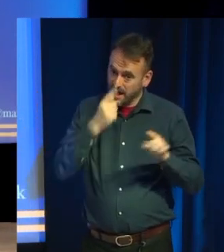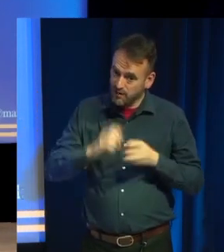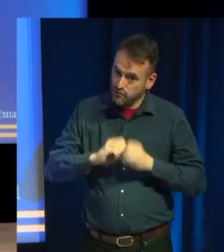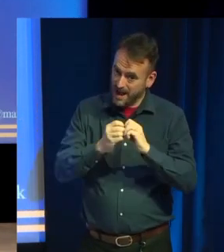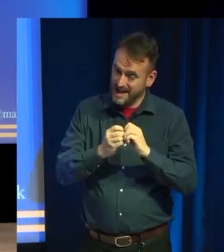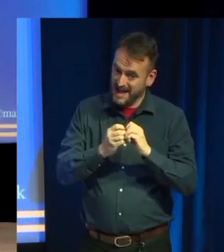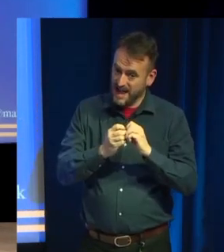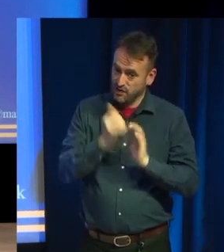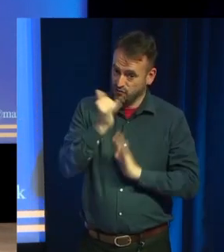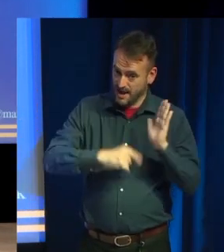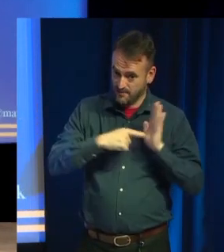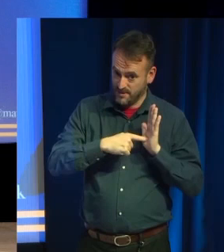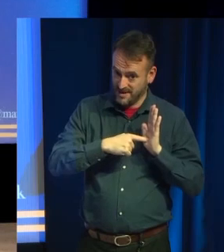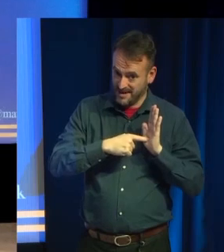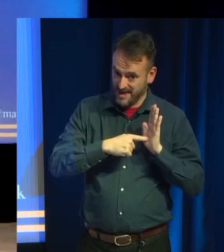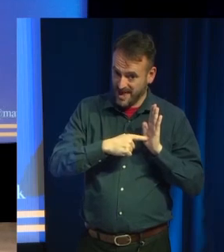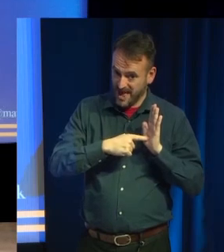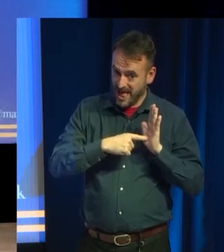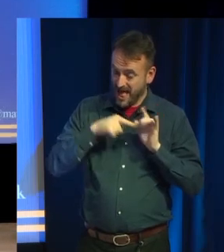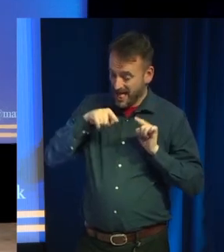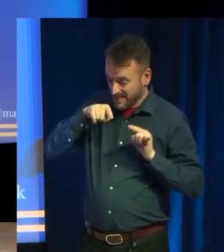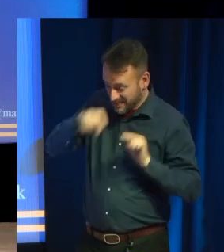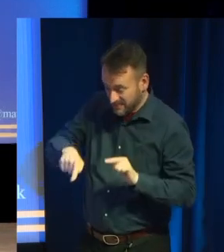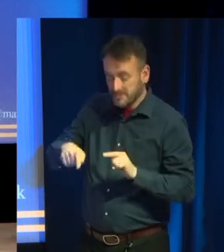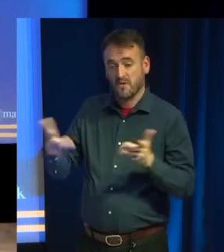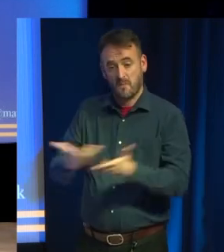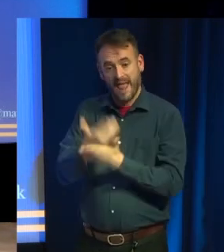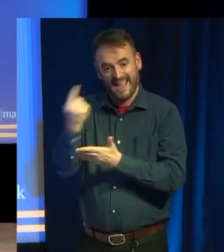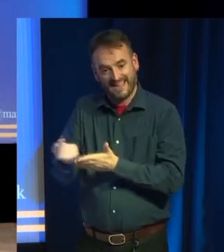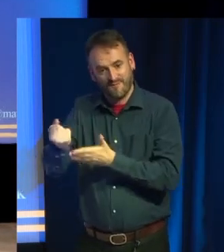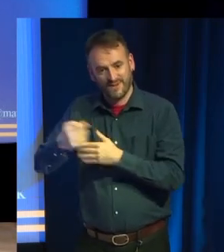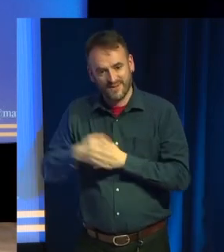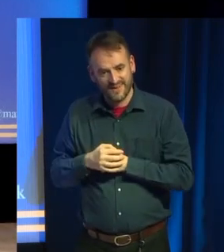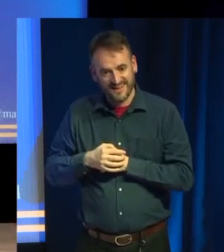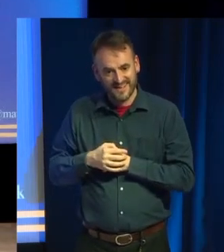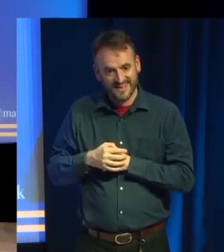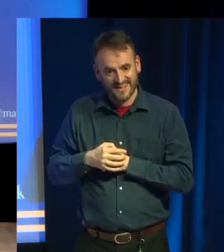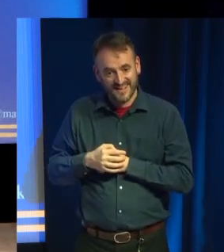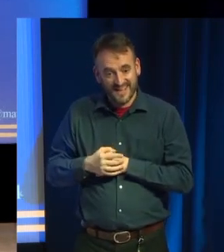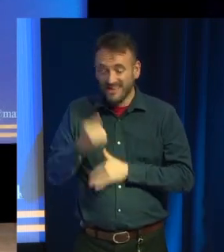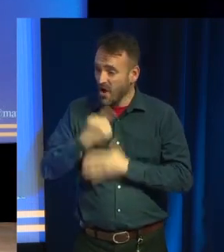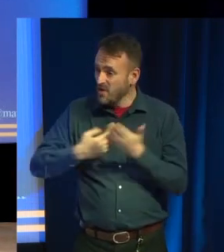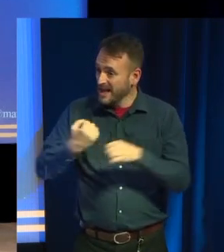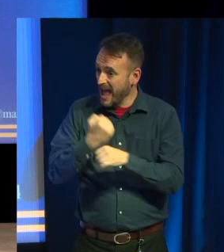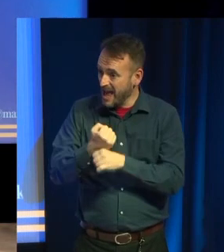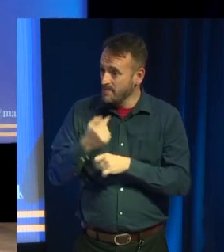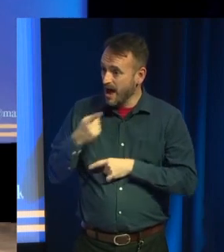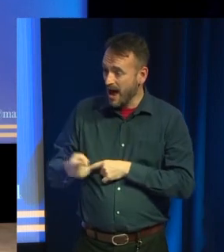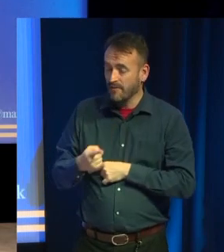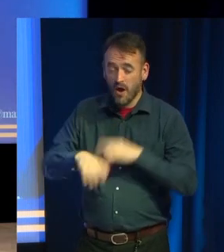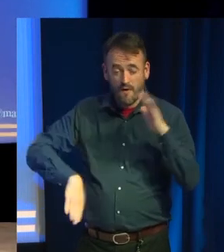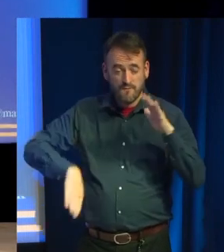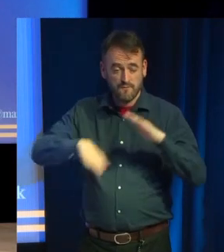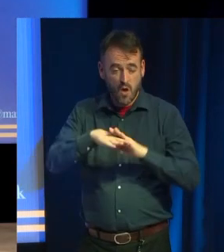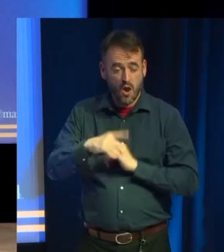entire game as if it were the voice, which is brilliant. It's the only game I've ever written which has 100% test coverage, and I know every single